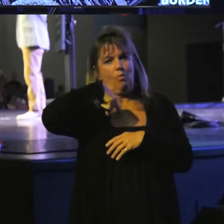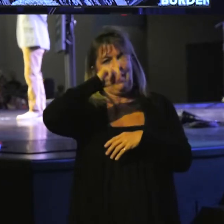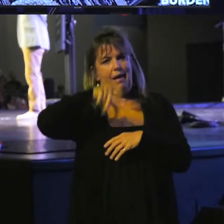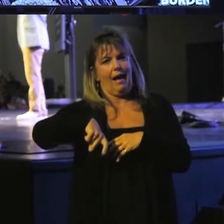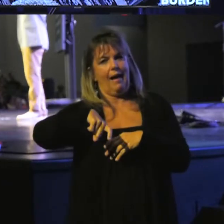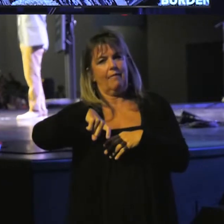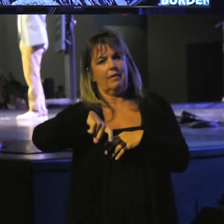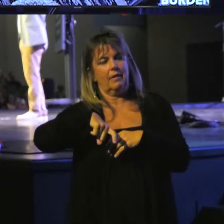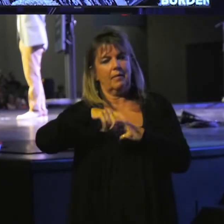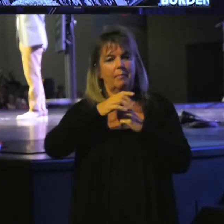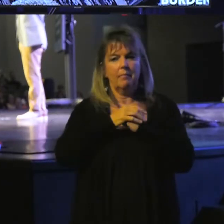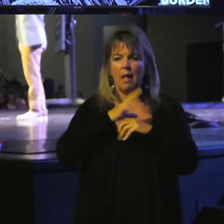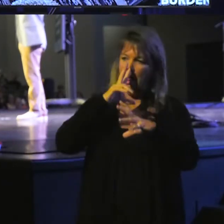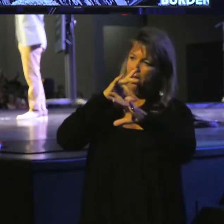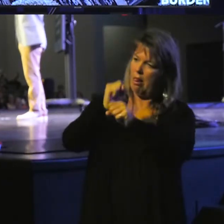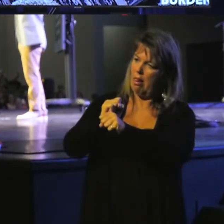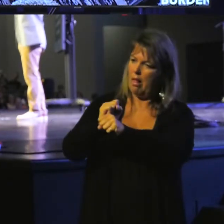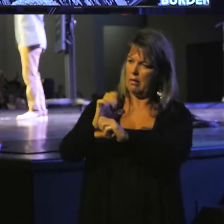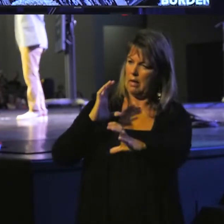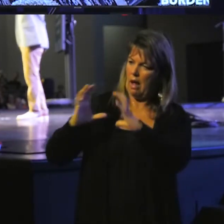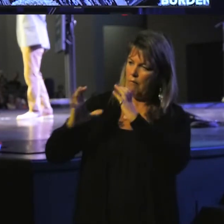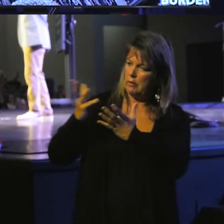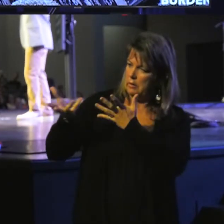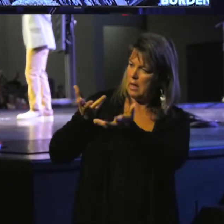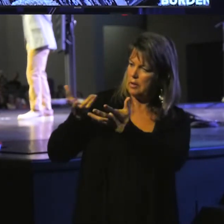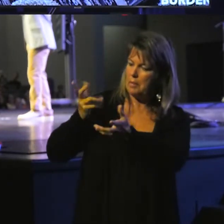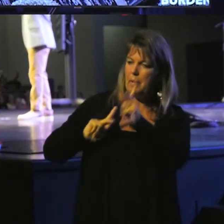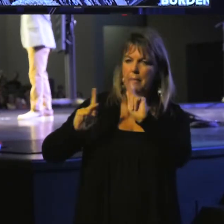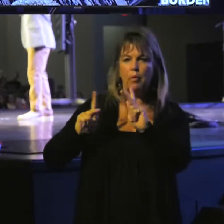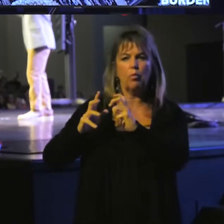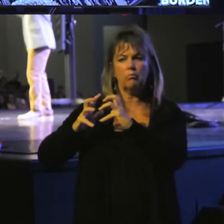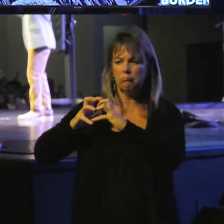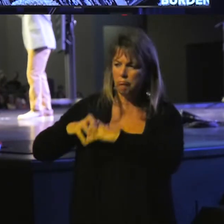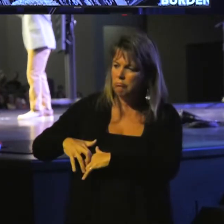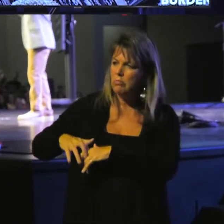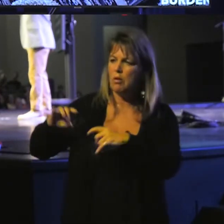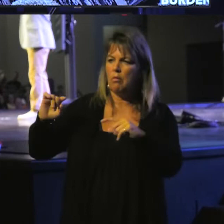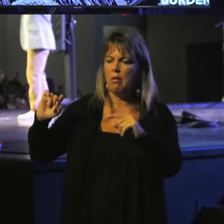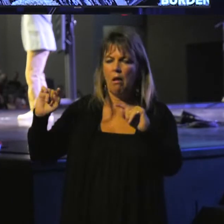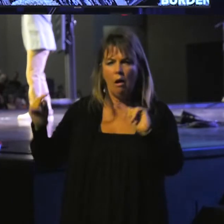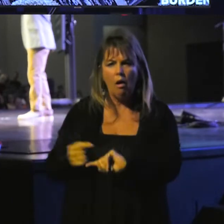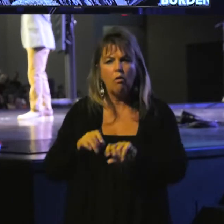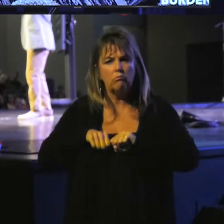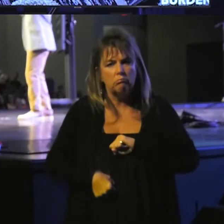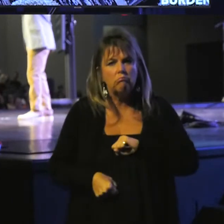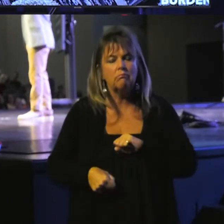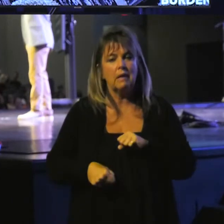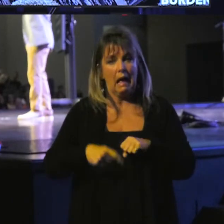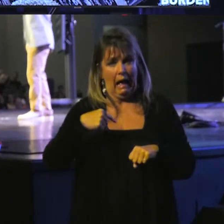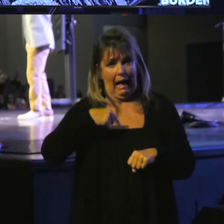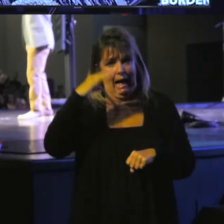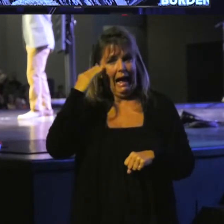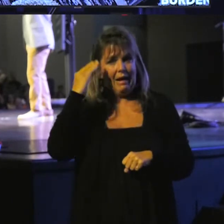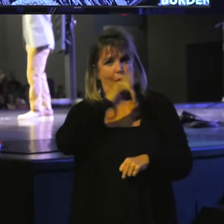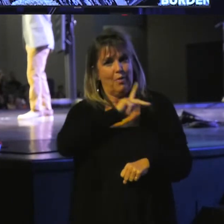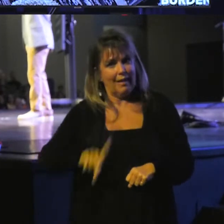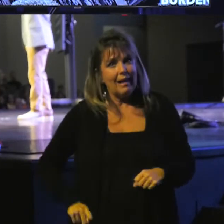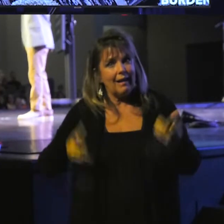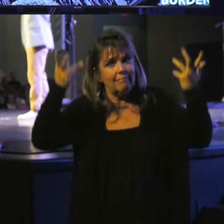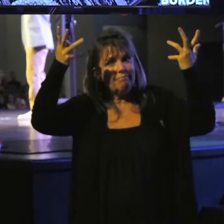have to be sucked into conversations of people who are broken and hurting. I know the king.